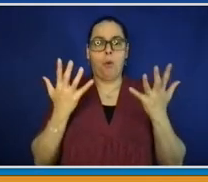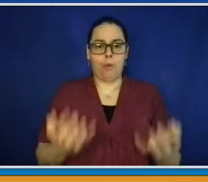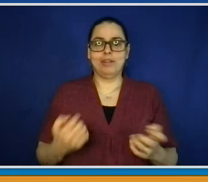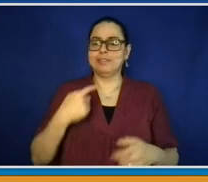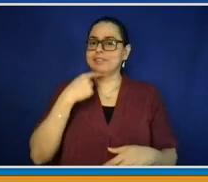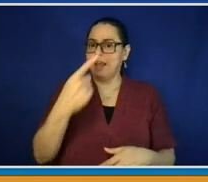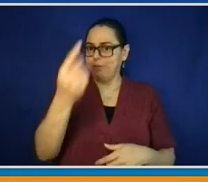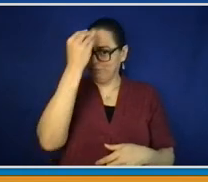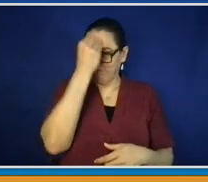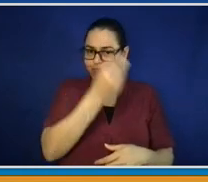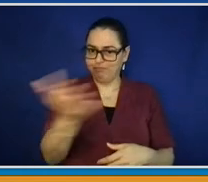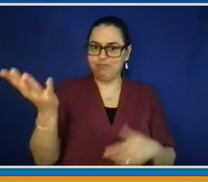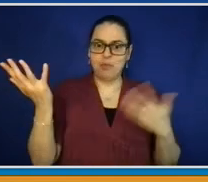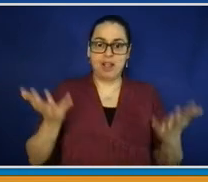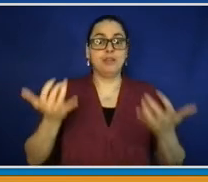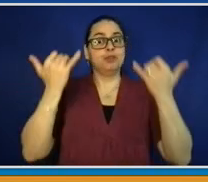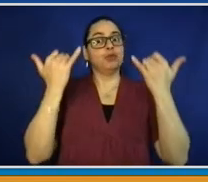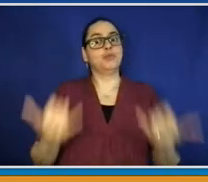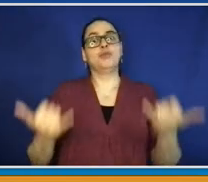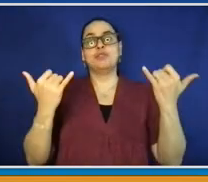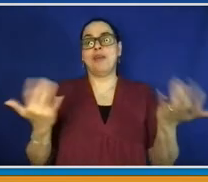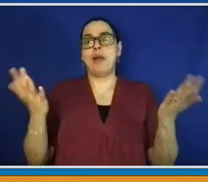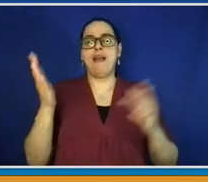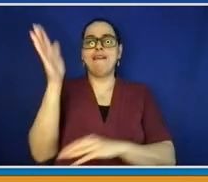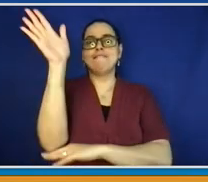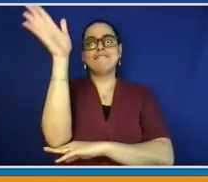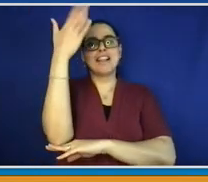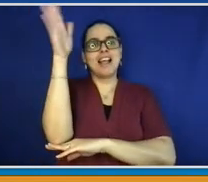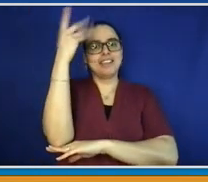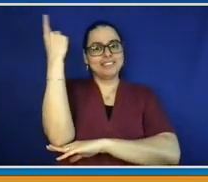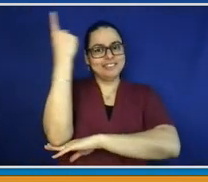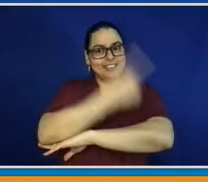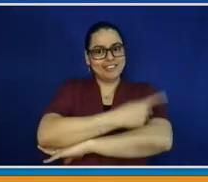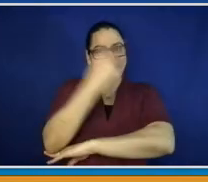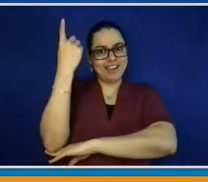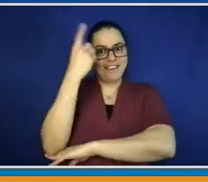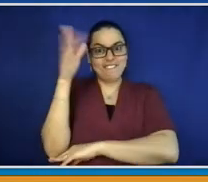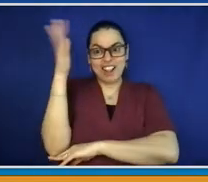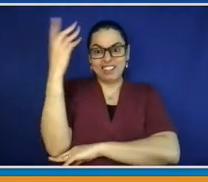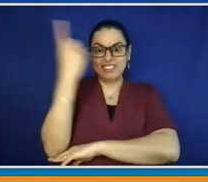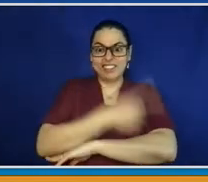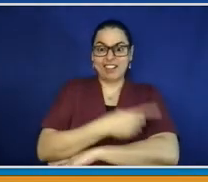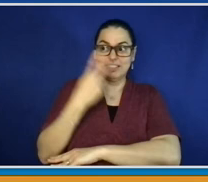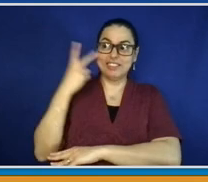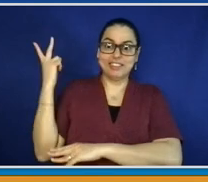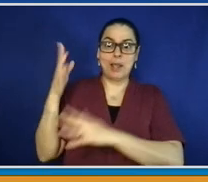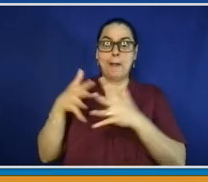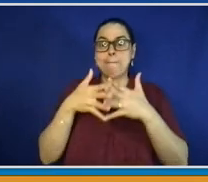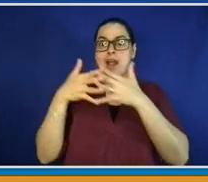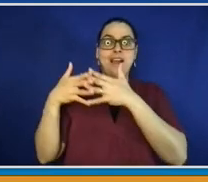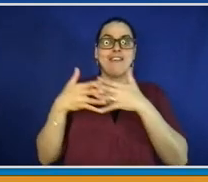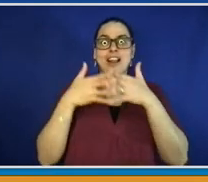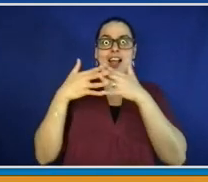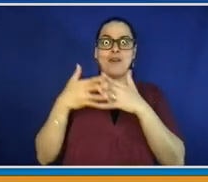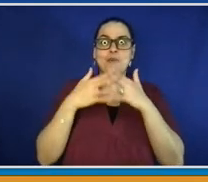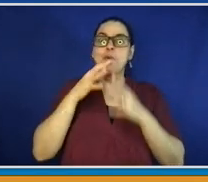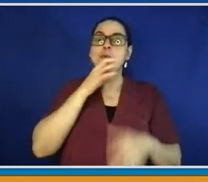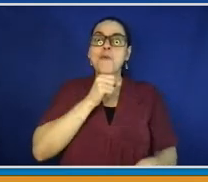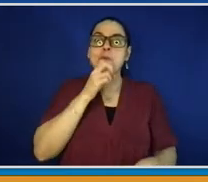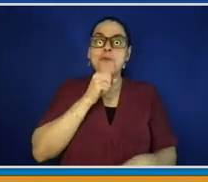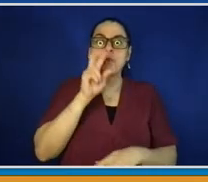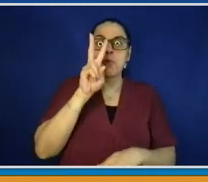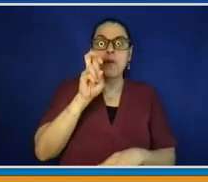244 years of age. This has been celebrated ever since the flag was adopted on this date, June 14th, in